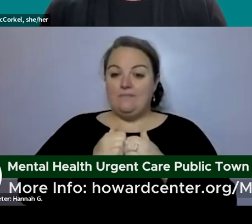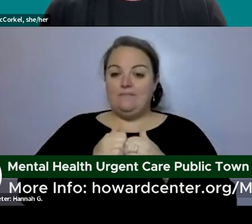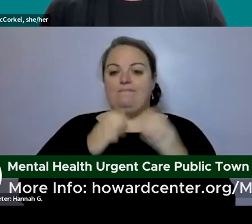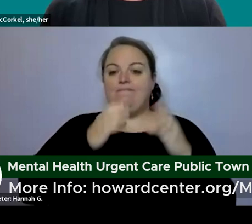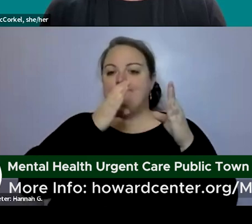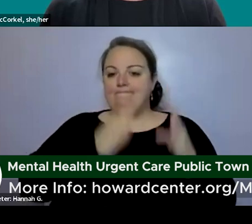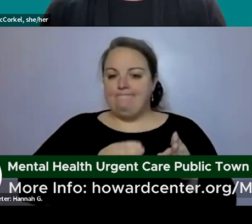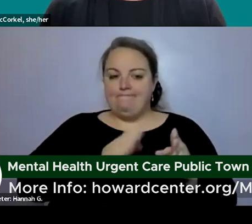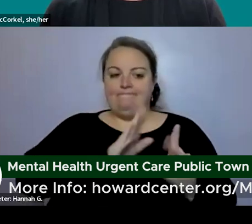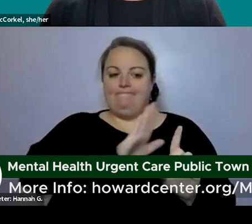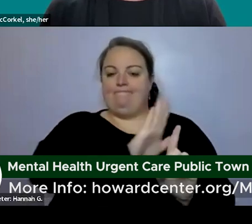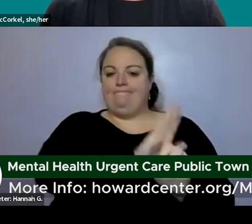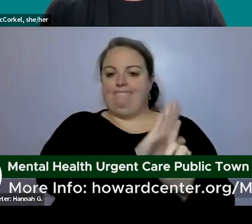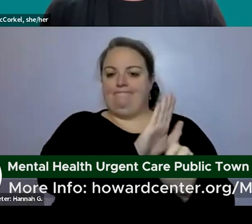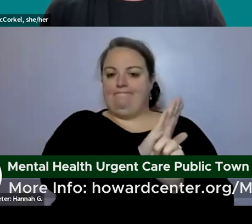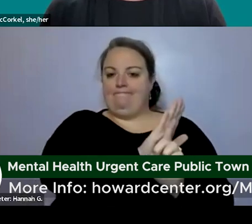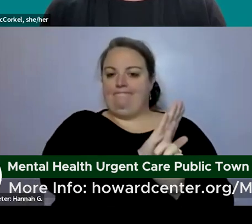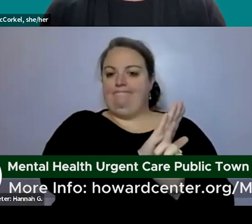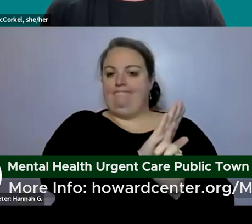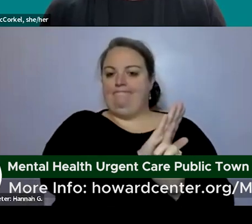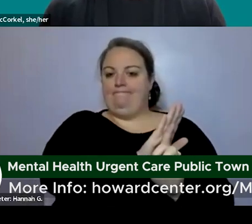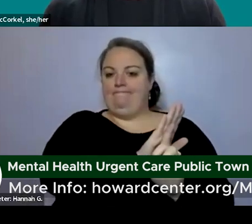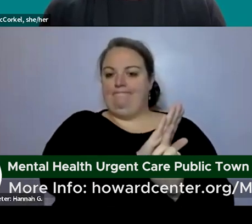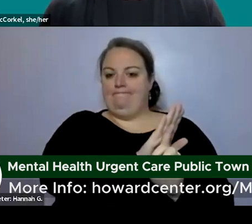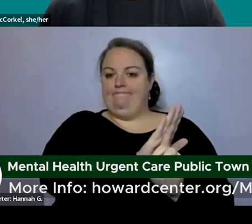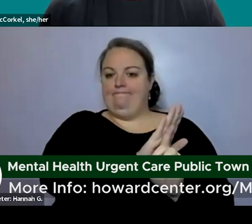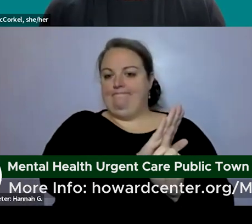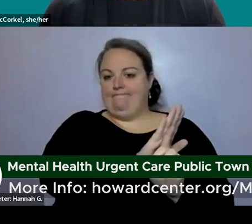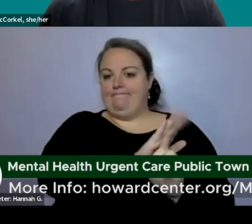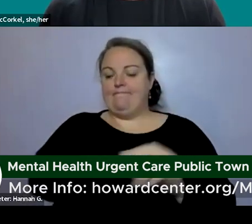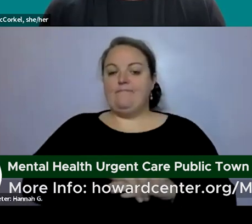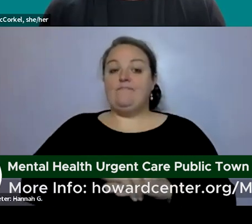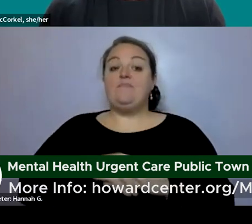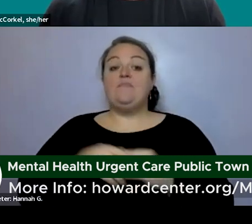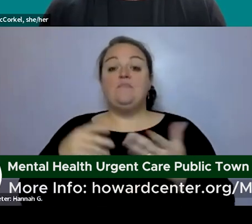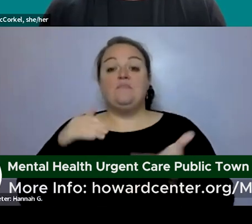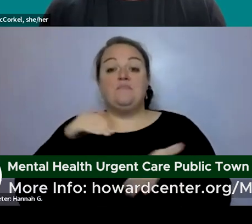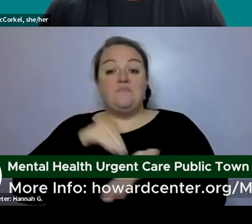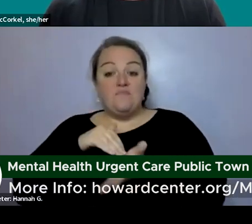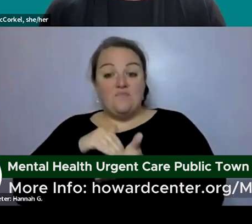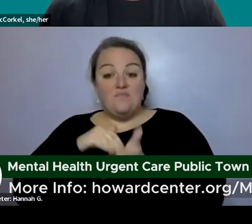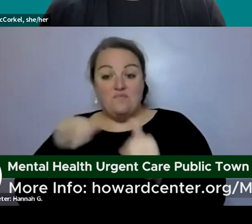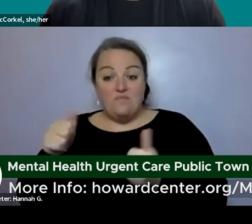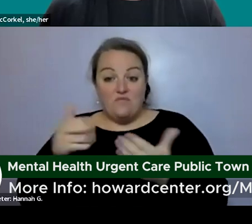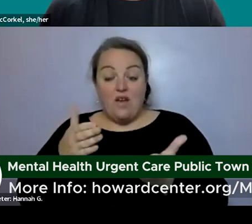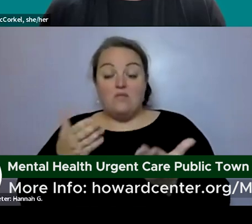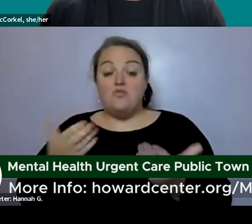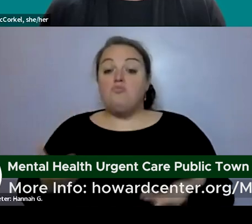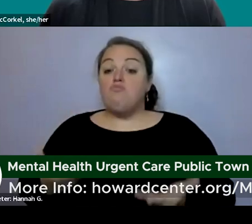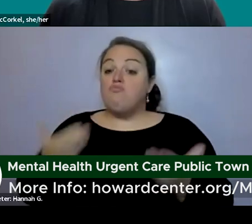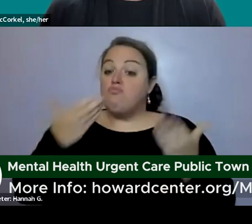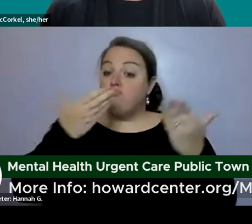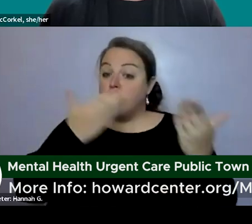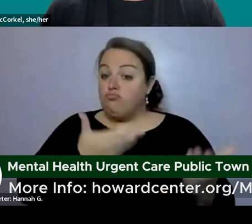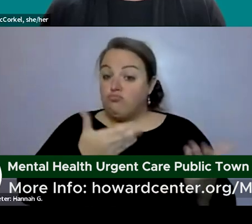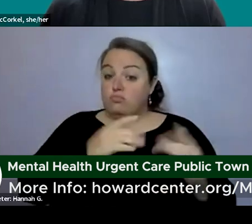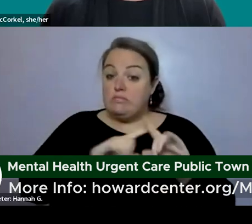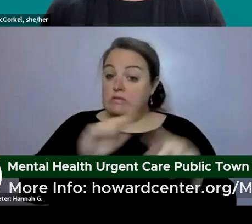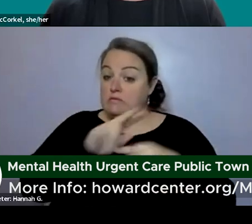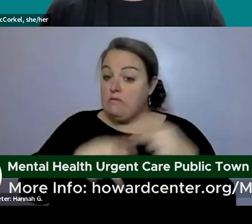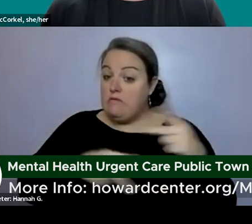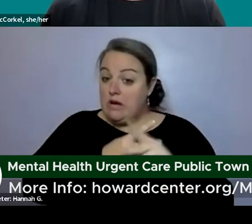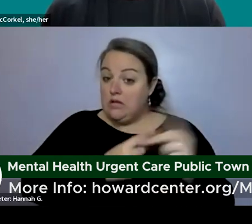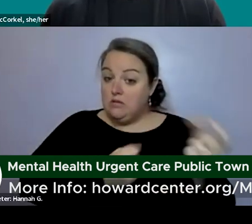needs and wants of the the guests themselves the providers there will make recommendations about different types